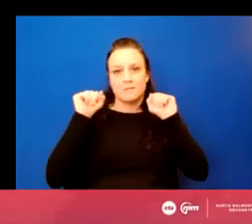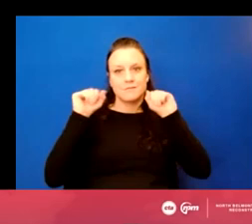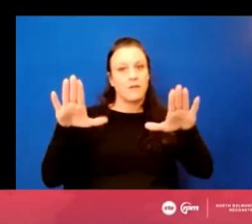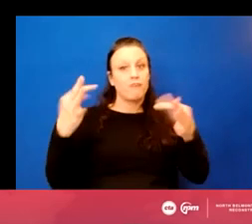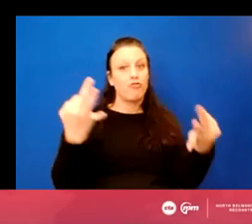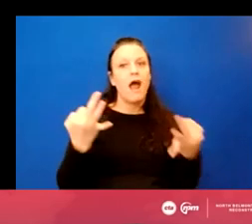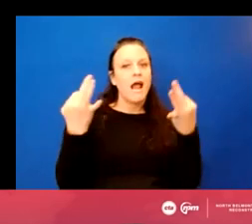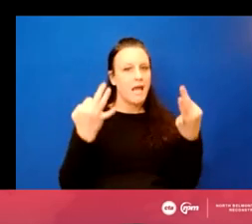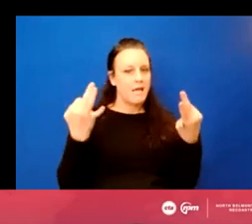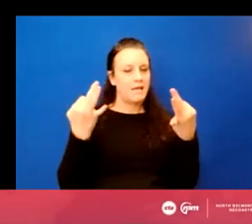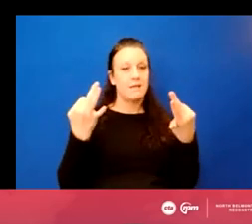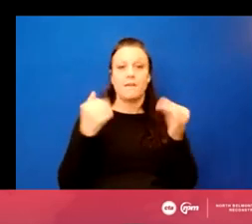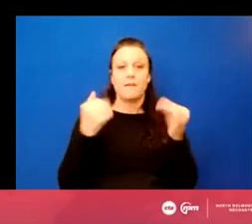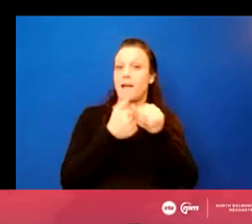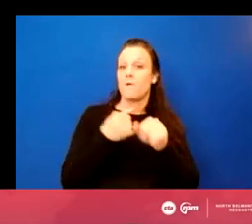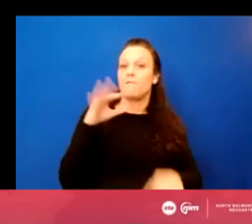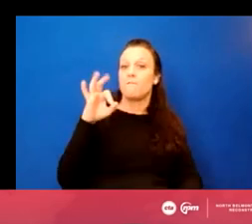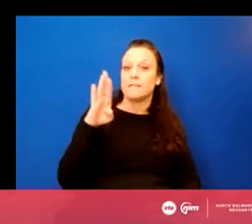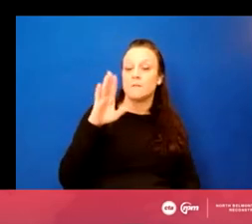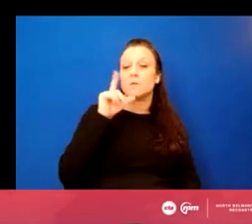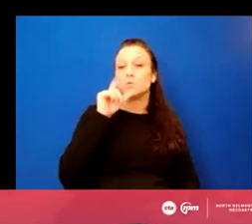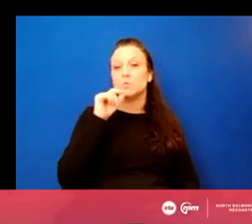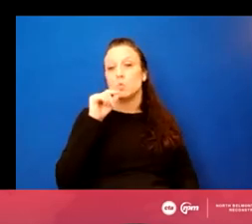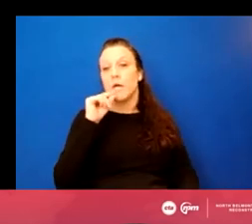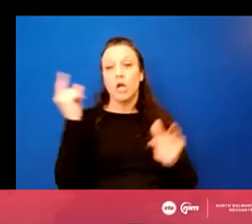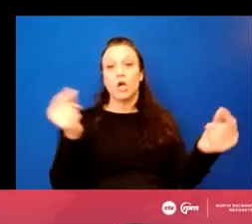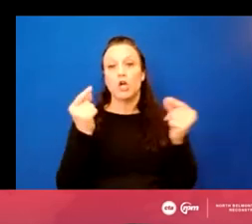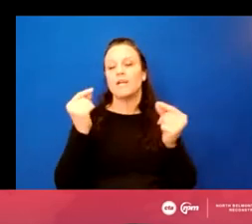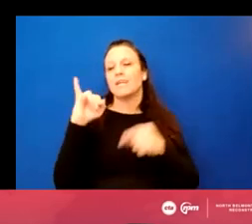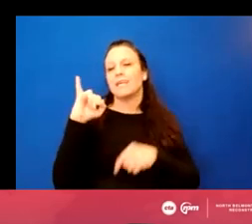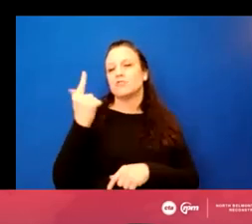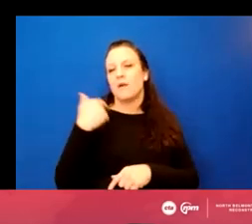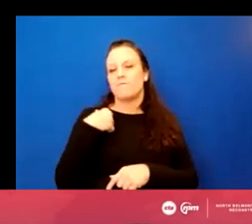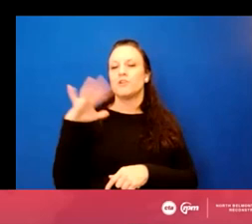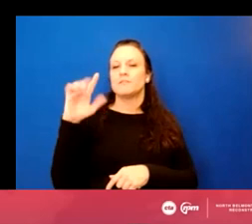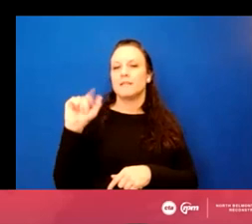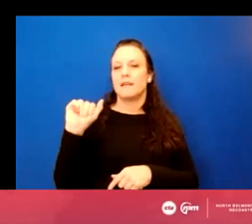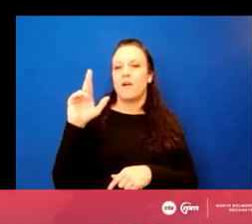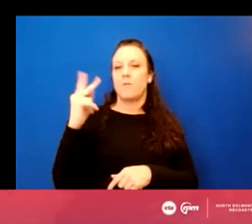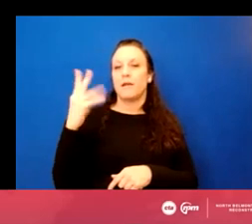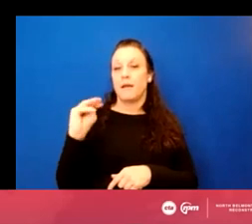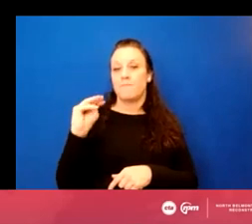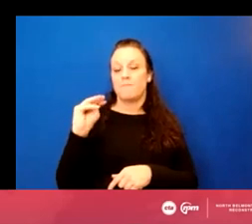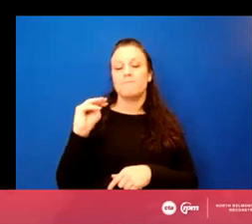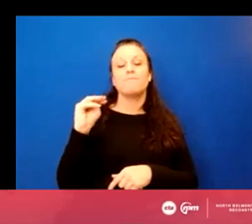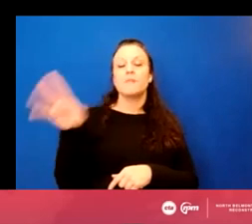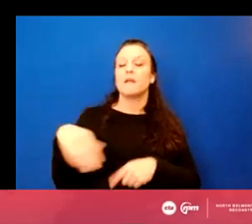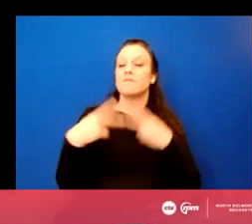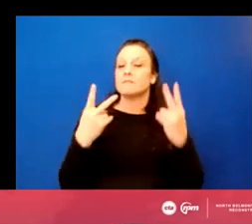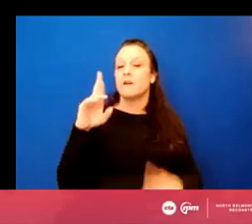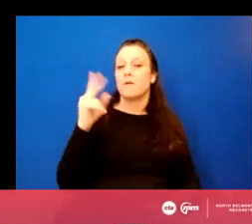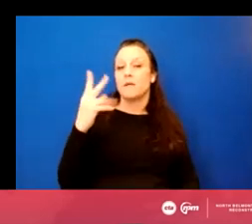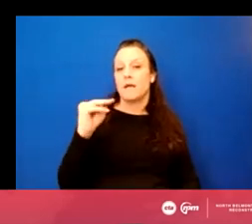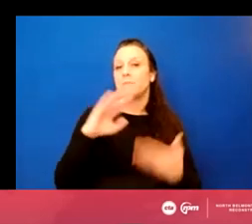And be sure to follow us on Facebook, Twitter, and Instagram at CTA RPM for the latest. And lastly, you can also visit the RPM